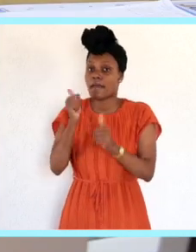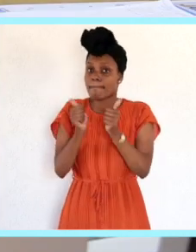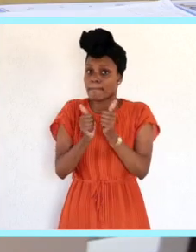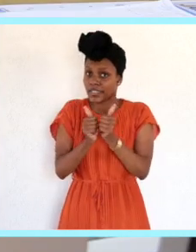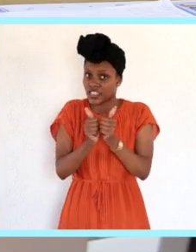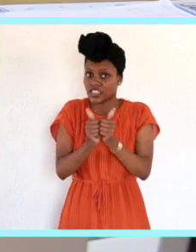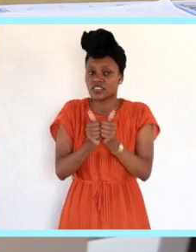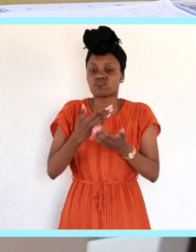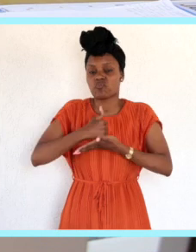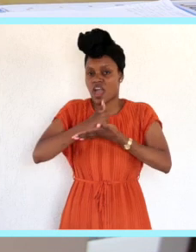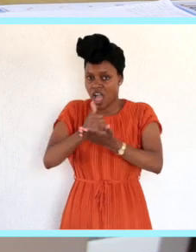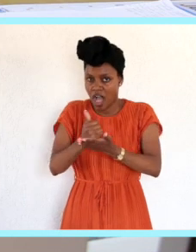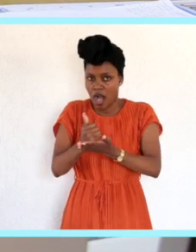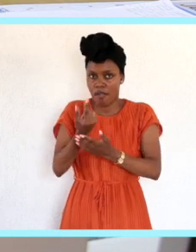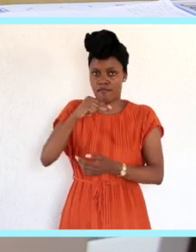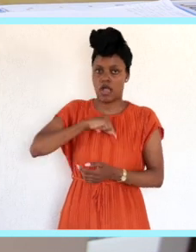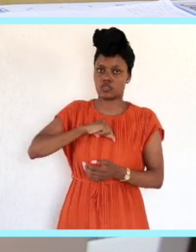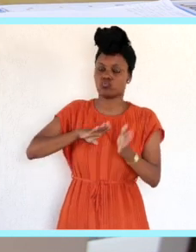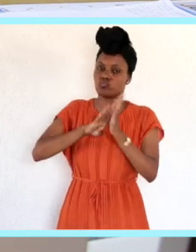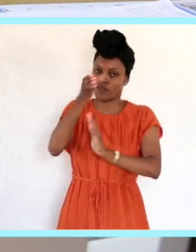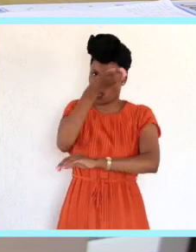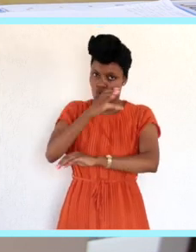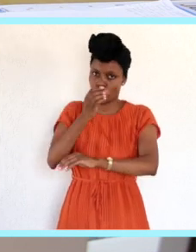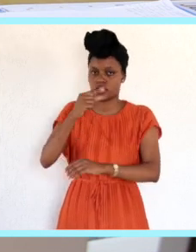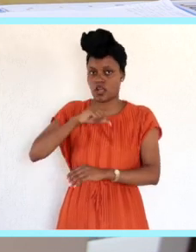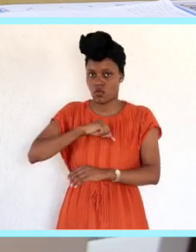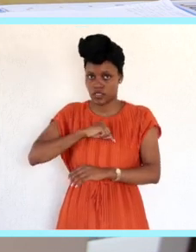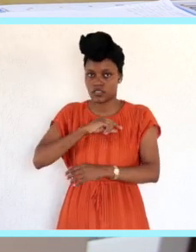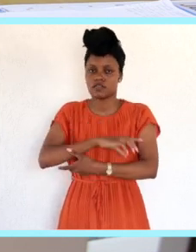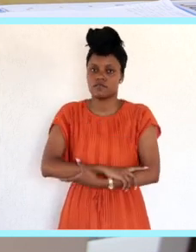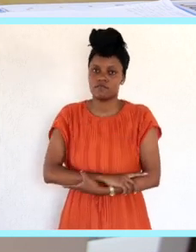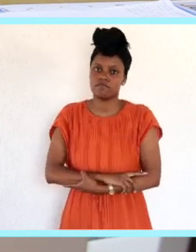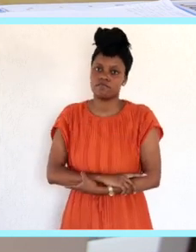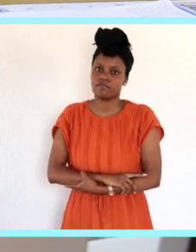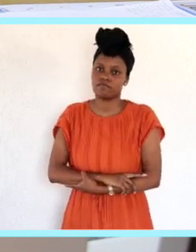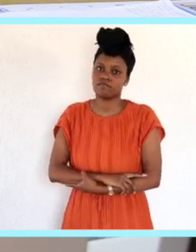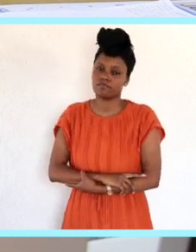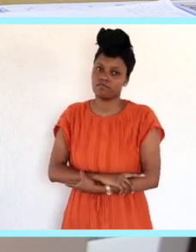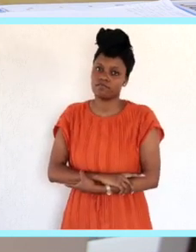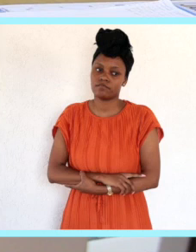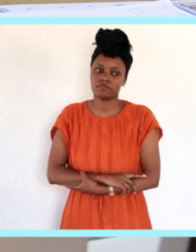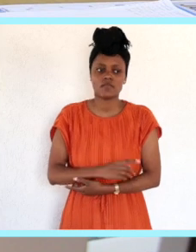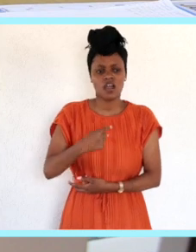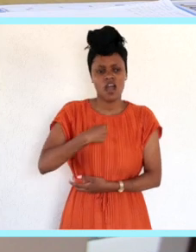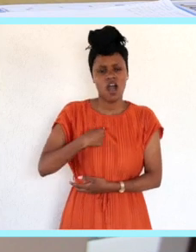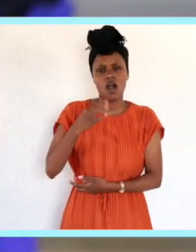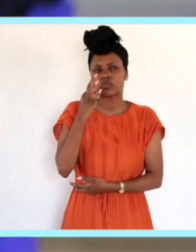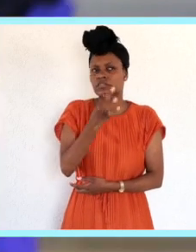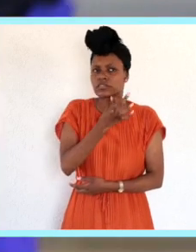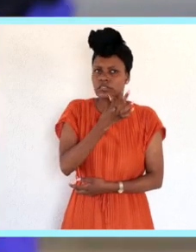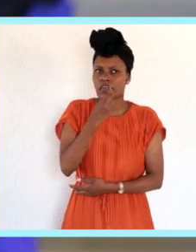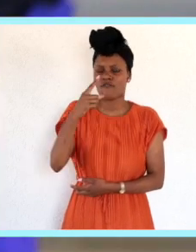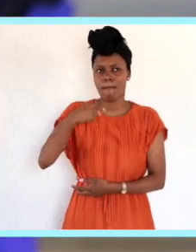because of this partnership and because of the incorporation of new technologies, we are kind of ahead of some of the other colleges in that sense.